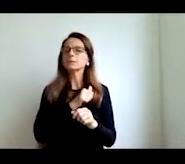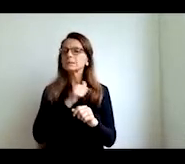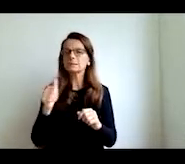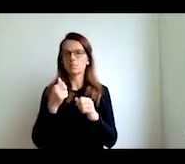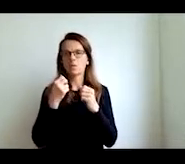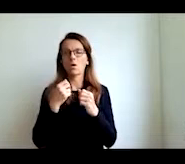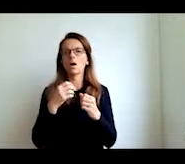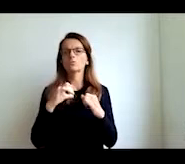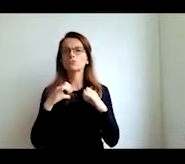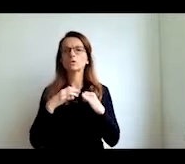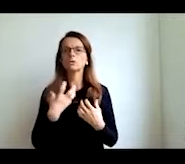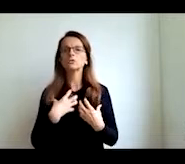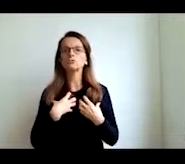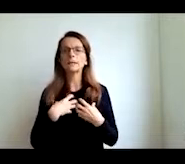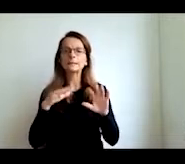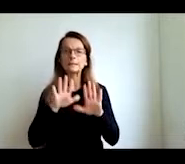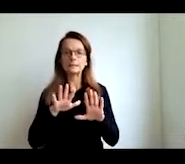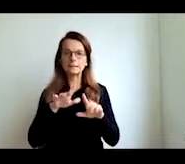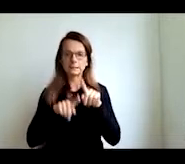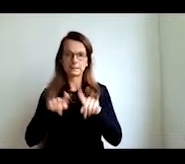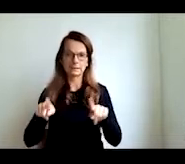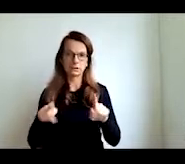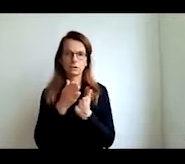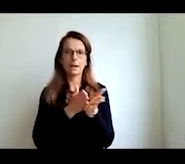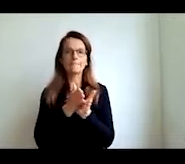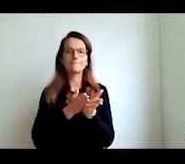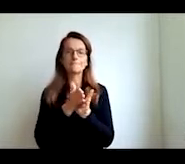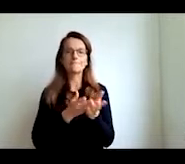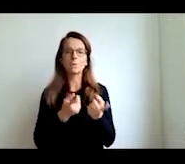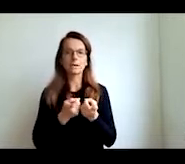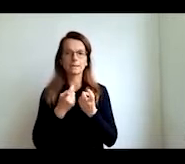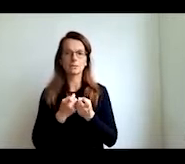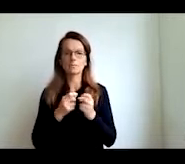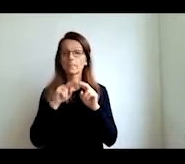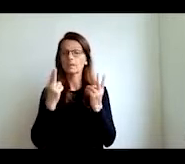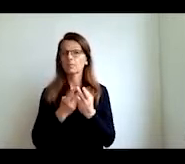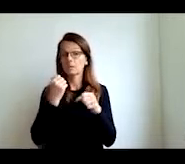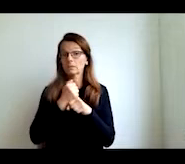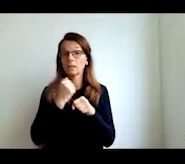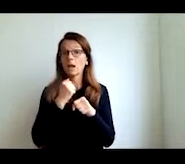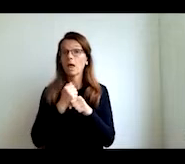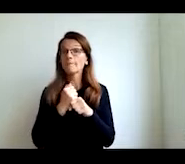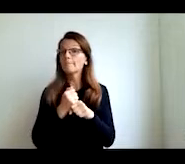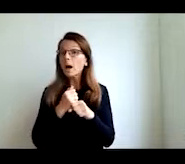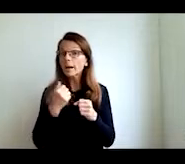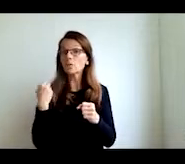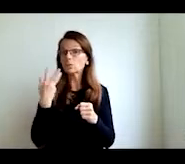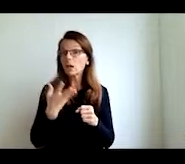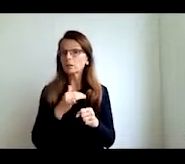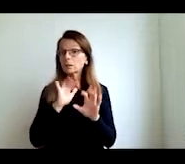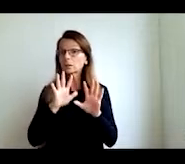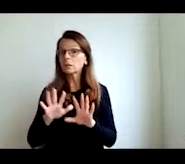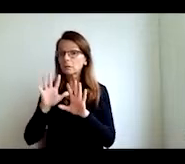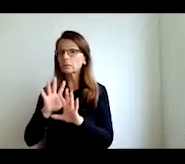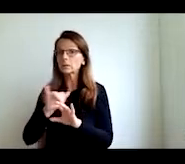only look towards 10 occupations now the world of work has become so much more diverse over the last decades but